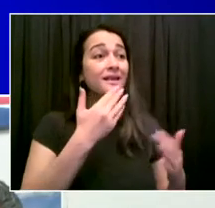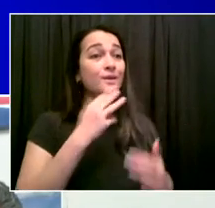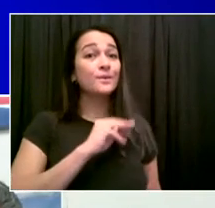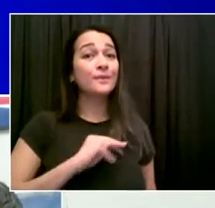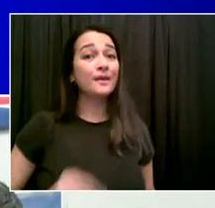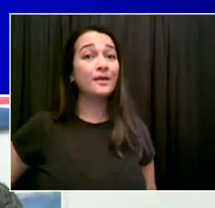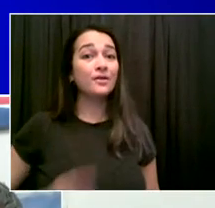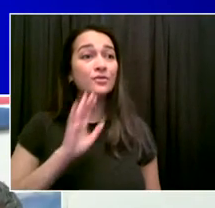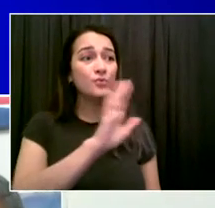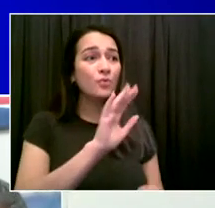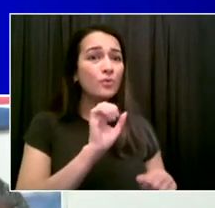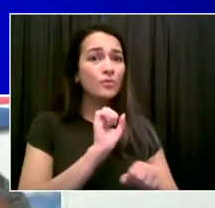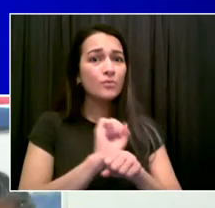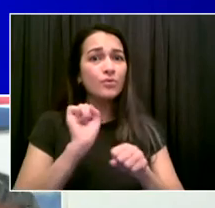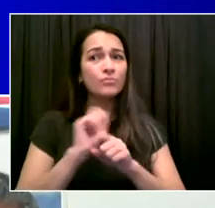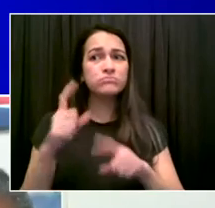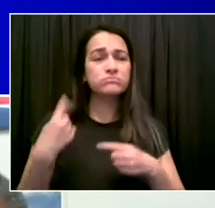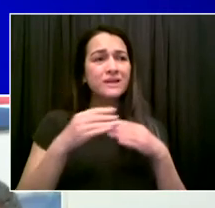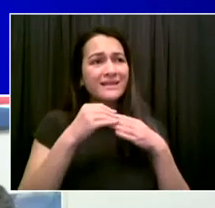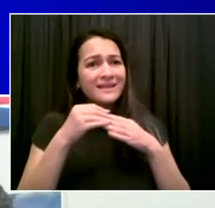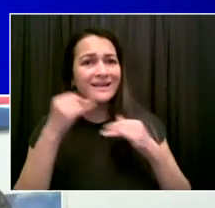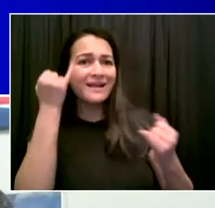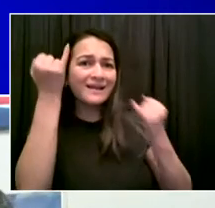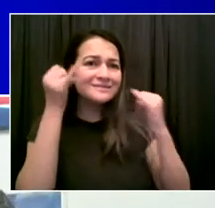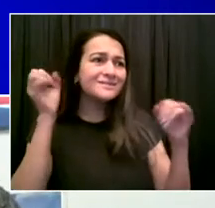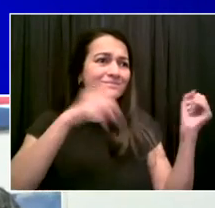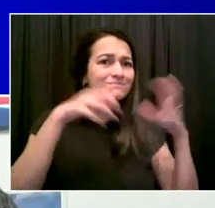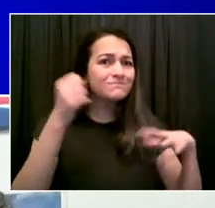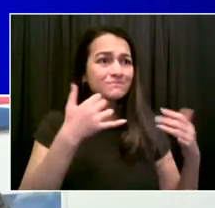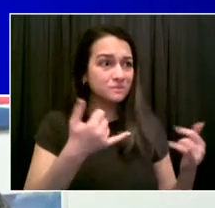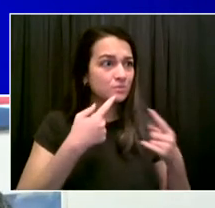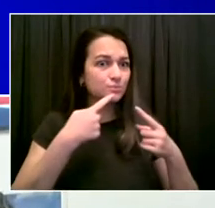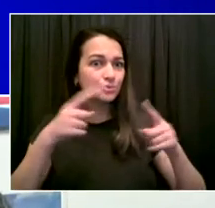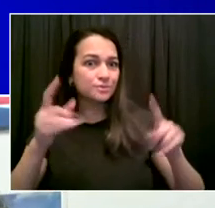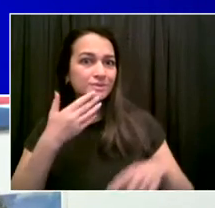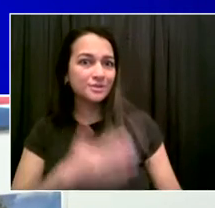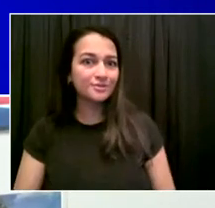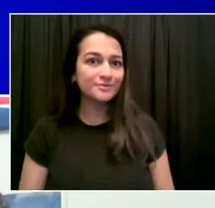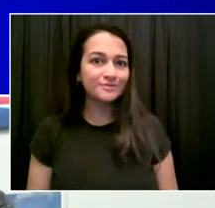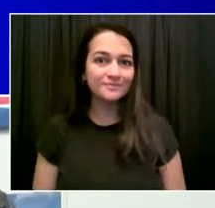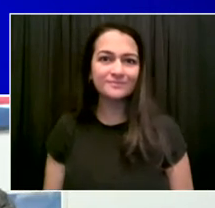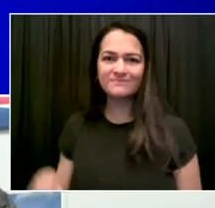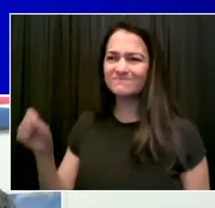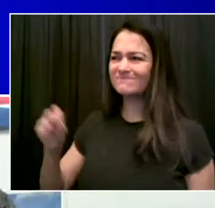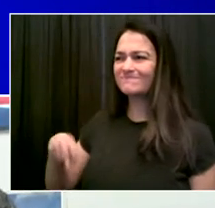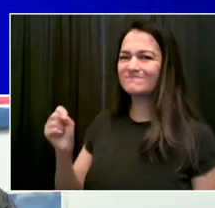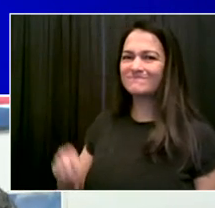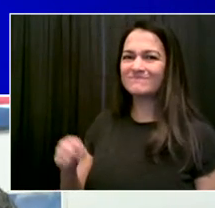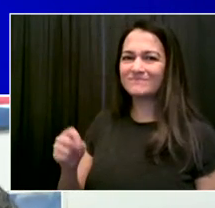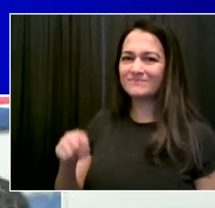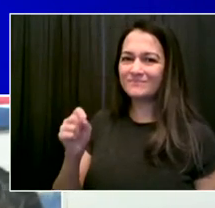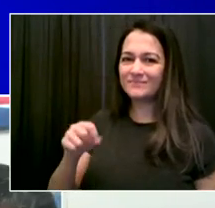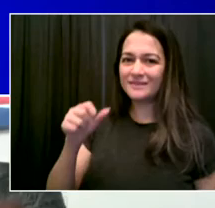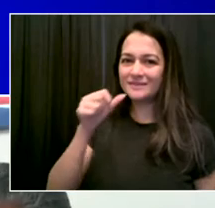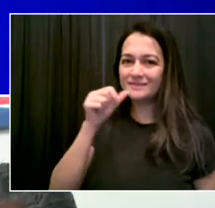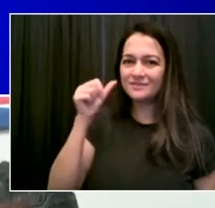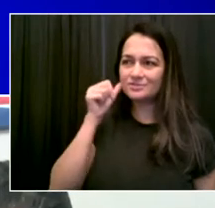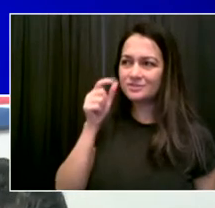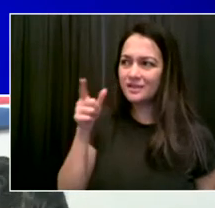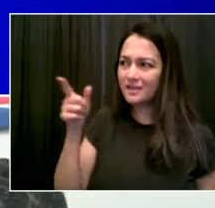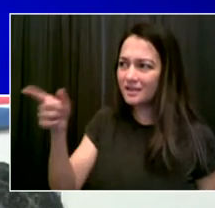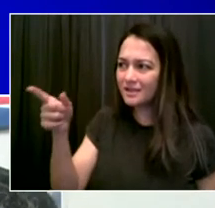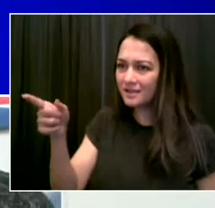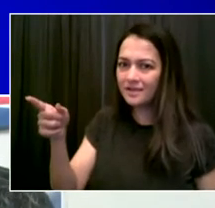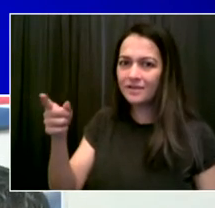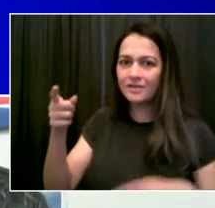yesterday when we were at City Hall, just pulling out the car to your wallet. You had it ready at all times. And I think that's such a powerful message. It doesn't take